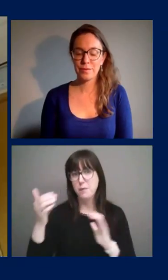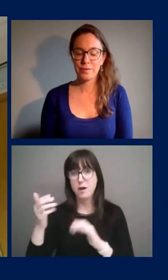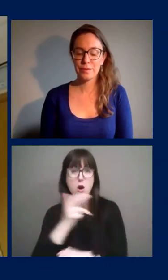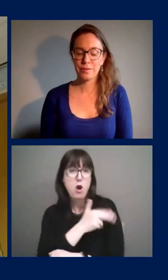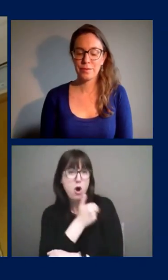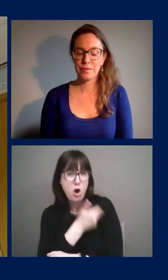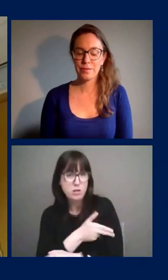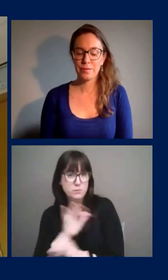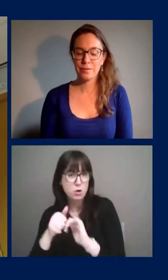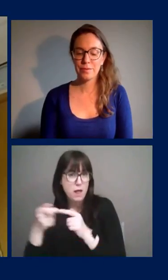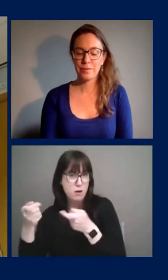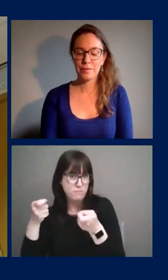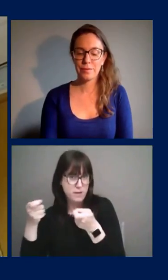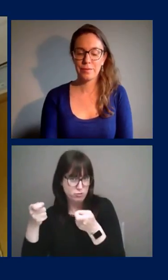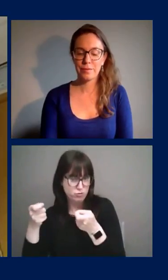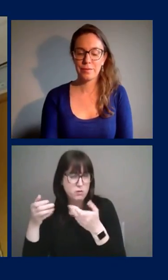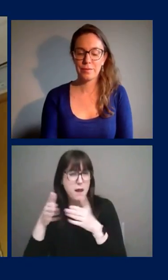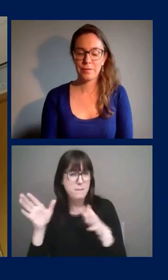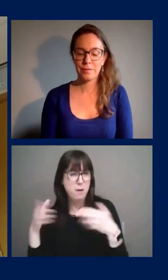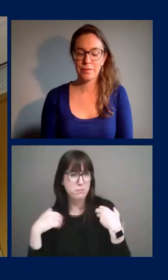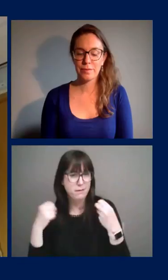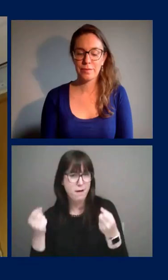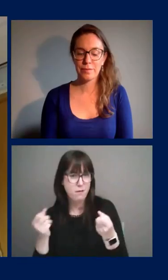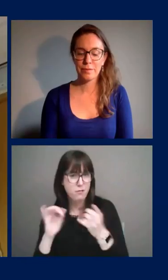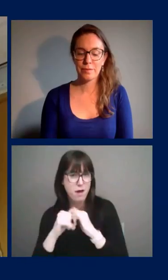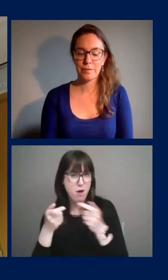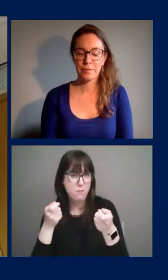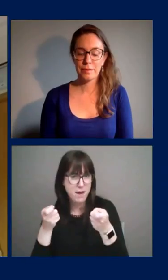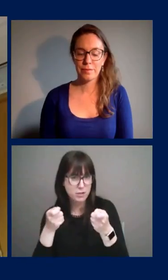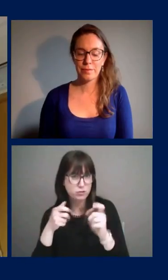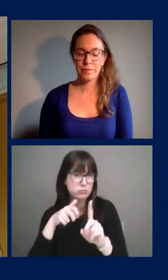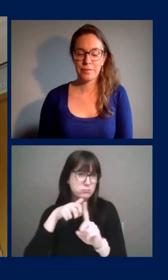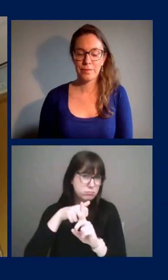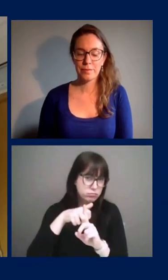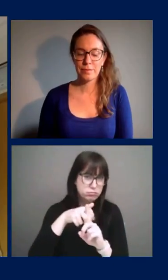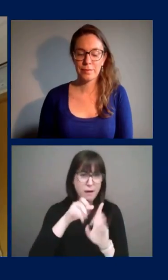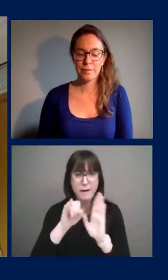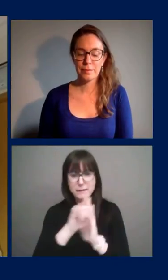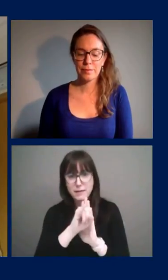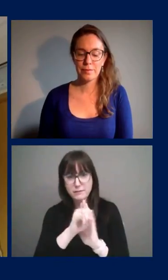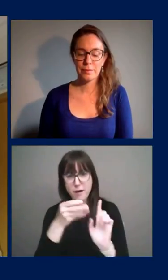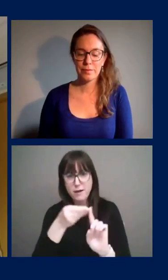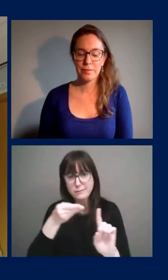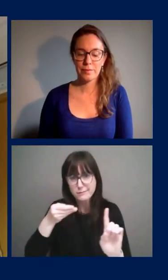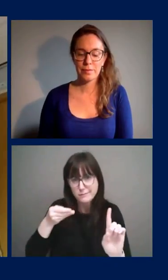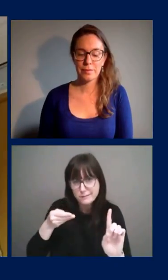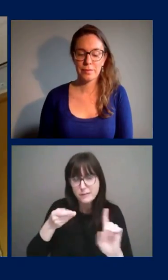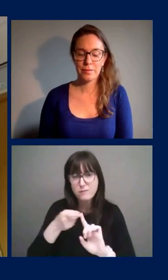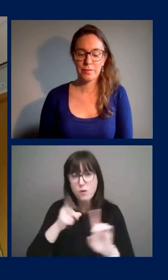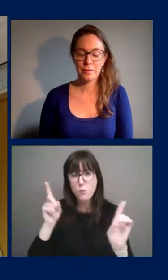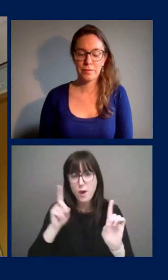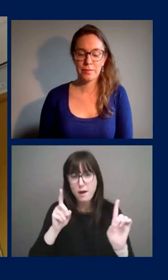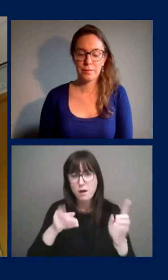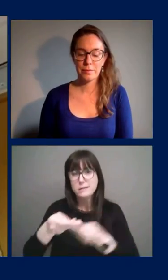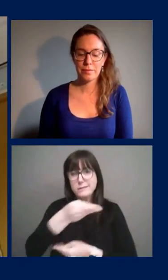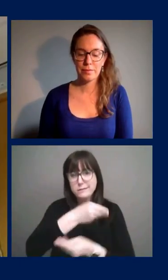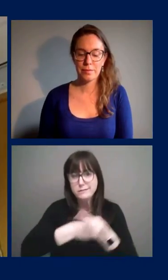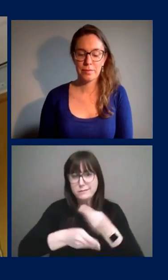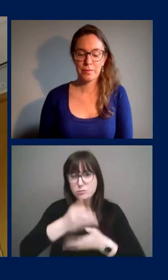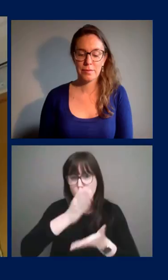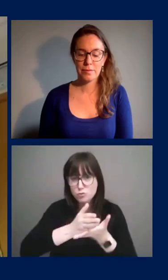health capacity to, uh, identify cases, follow up with cases, stop the transmission and to manage any